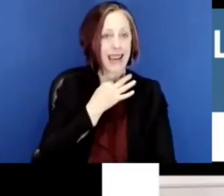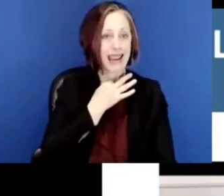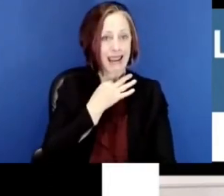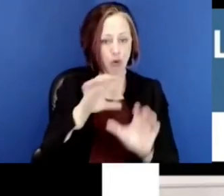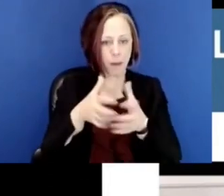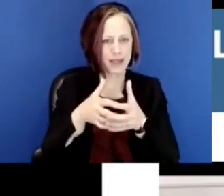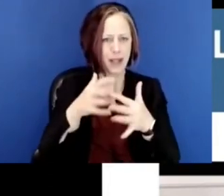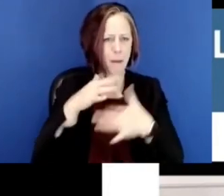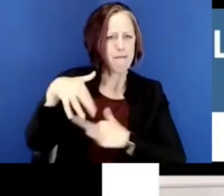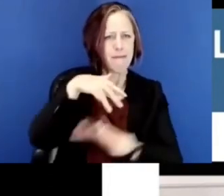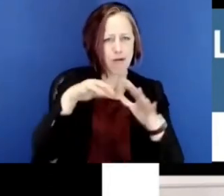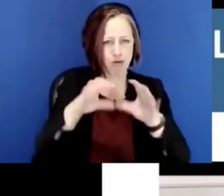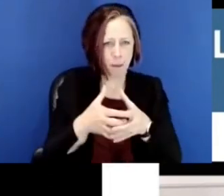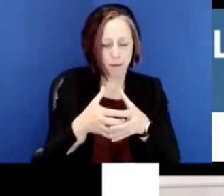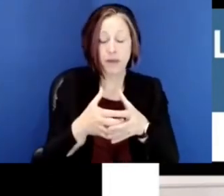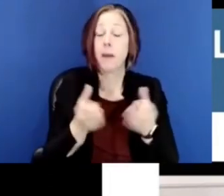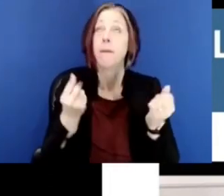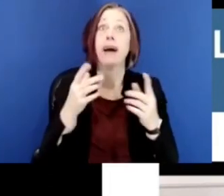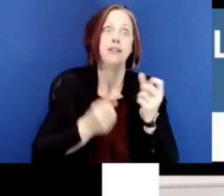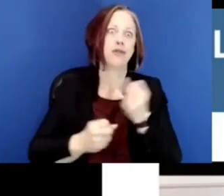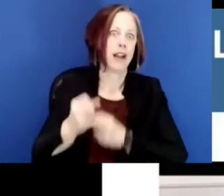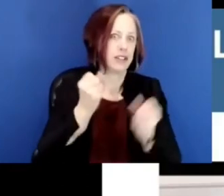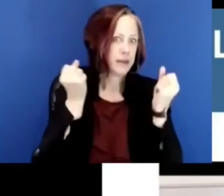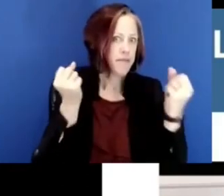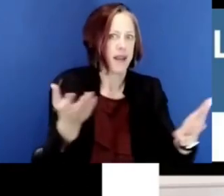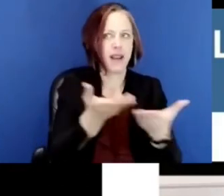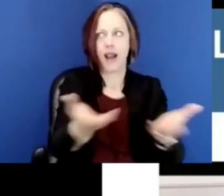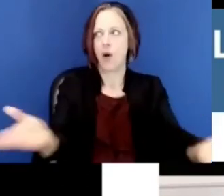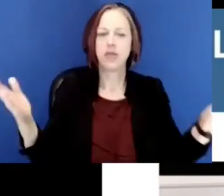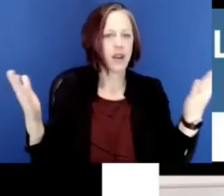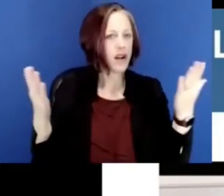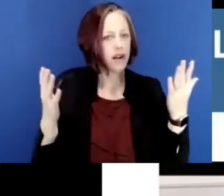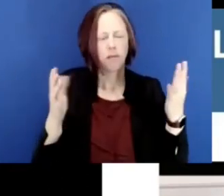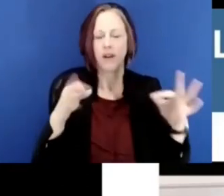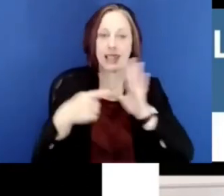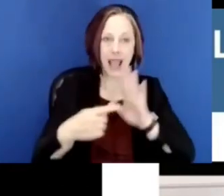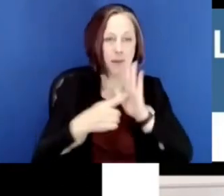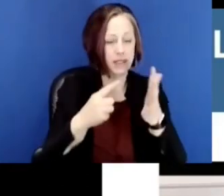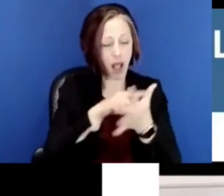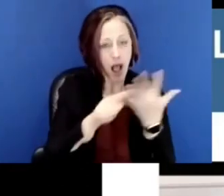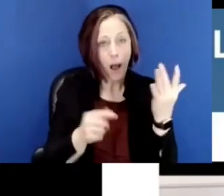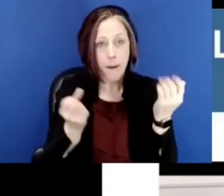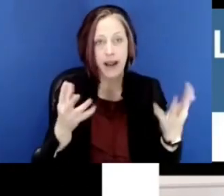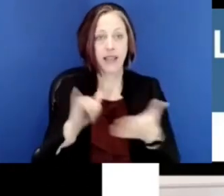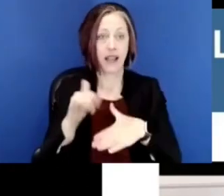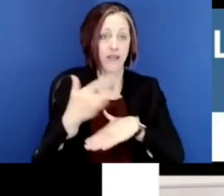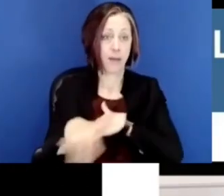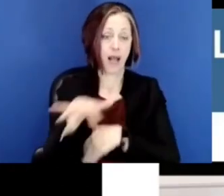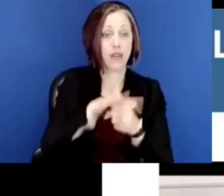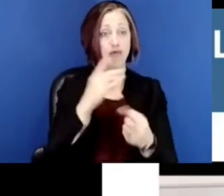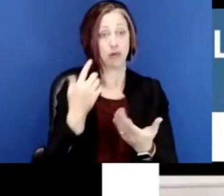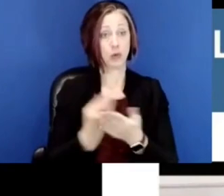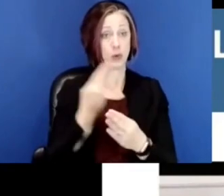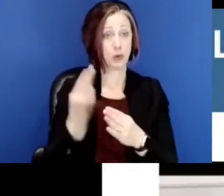heterogeneous groups. And there are a number of strategies that are just examples of the many that are